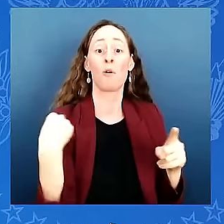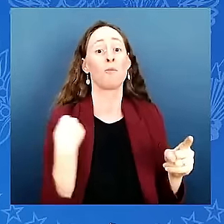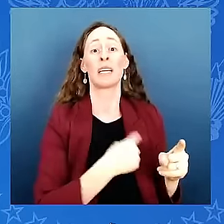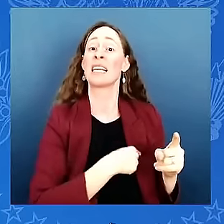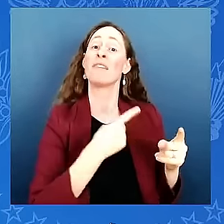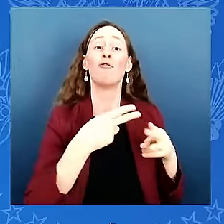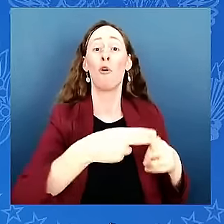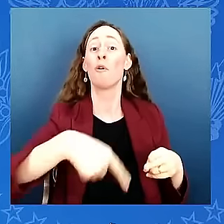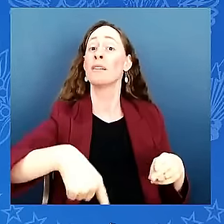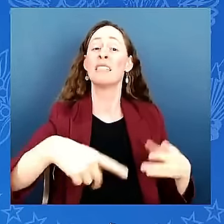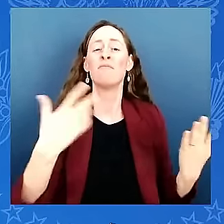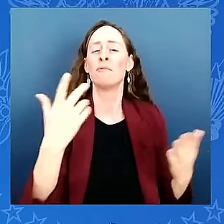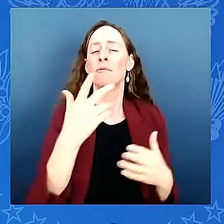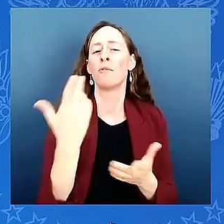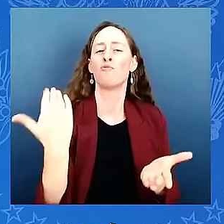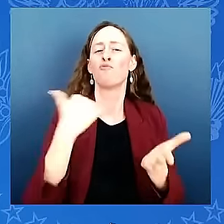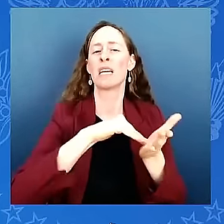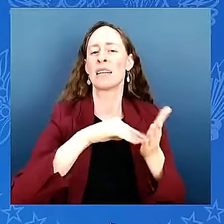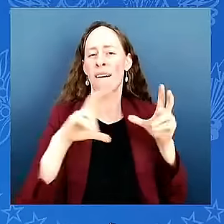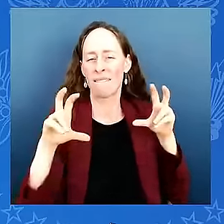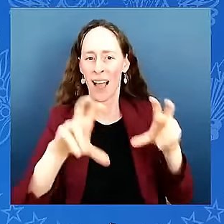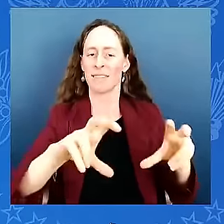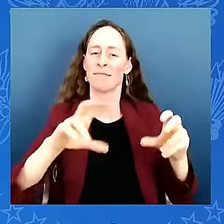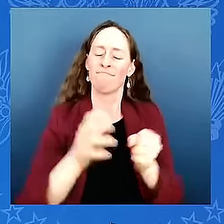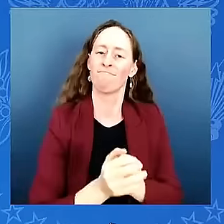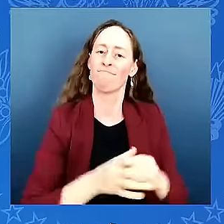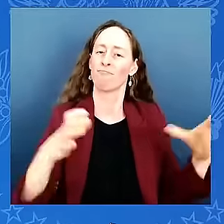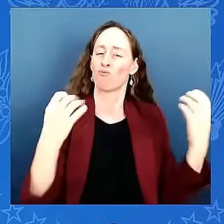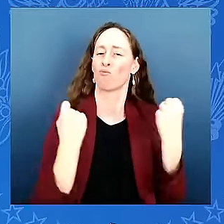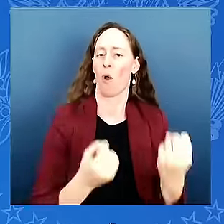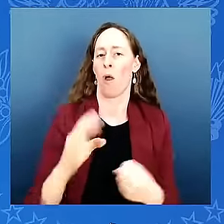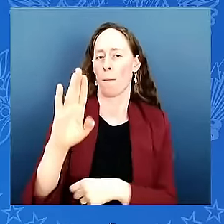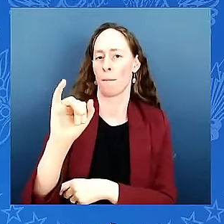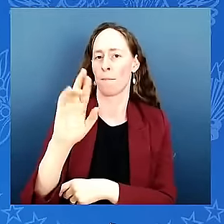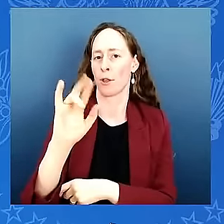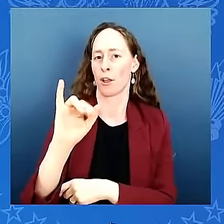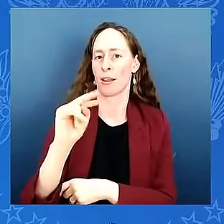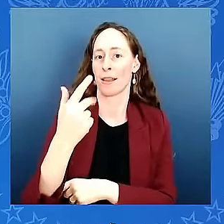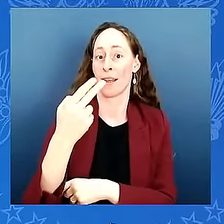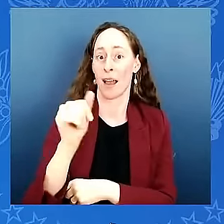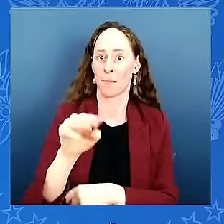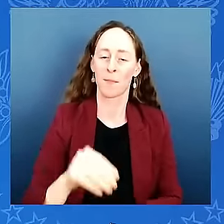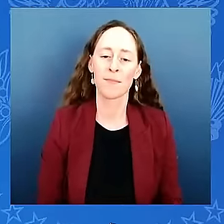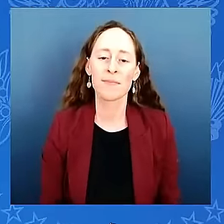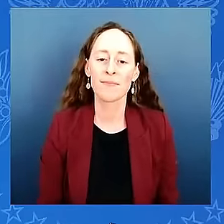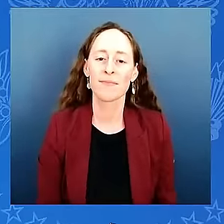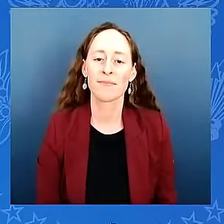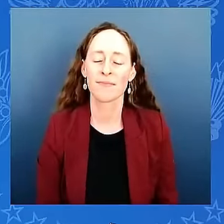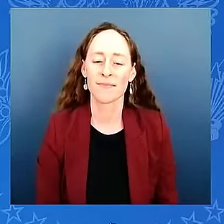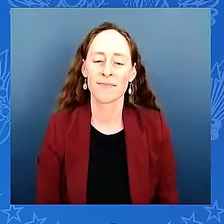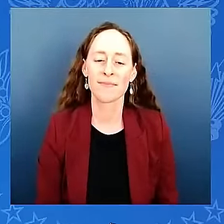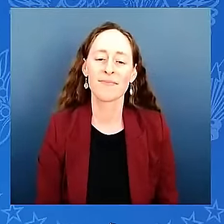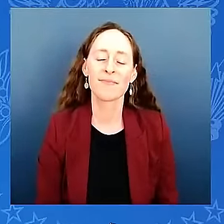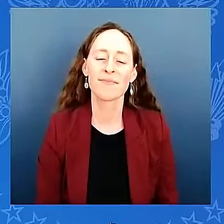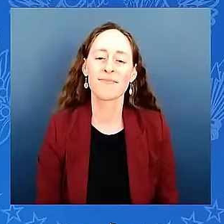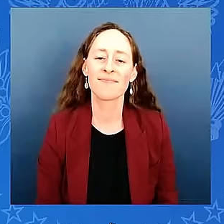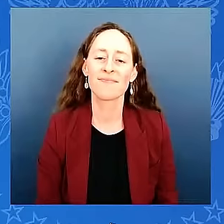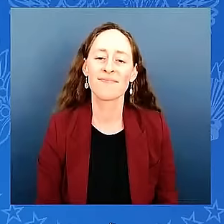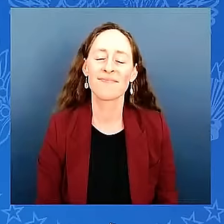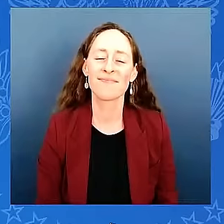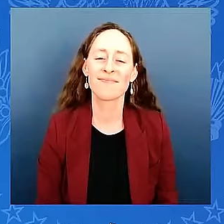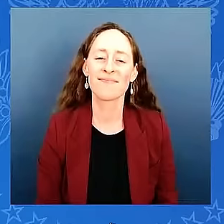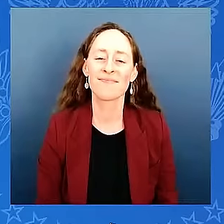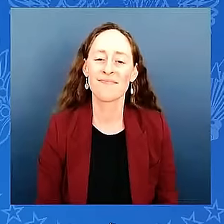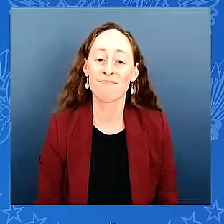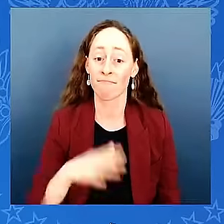will allow us to rebuild um something that's so important to all communities our north birmingham library and at